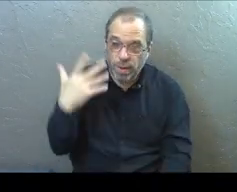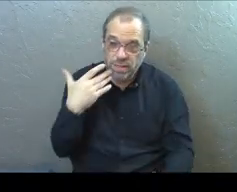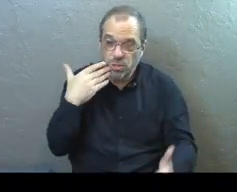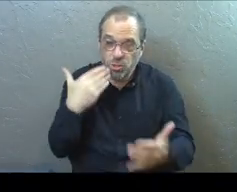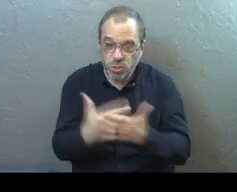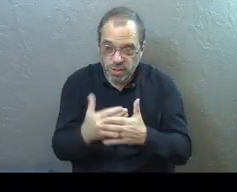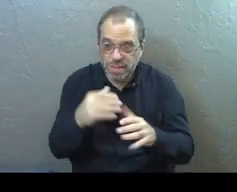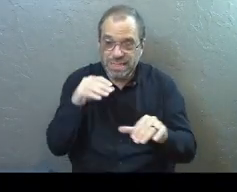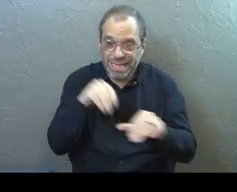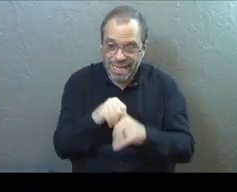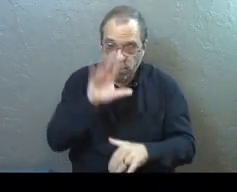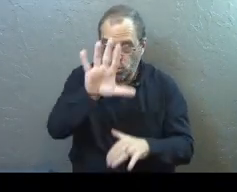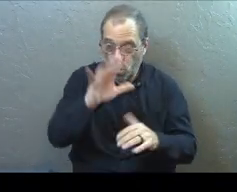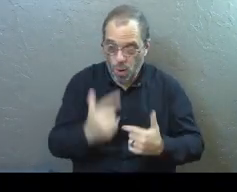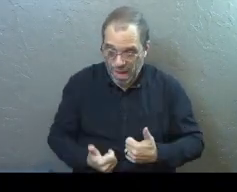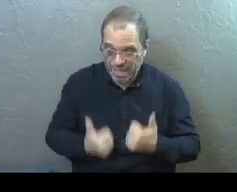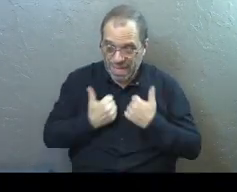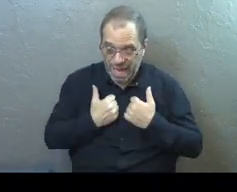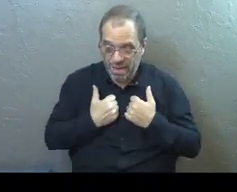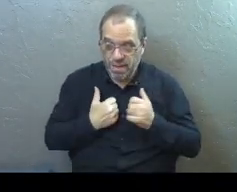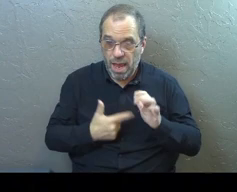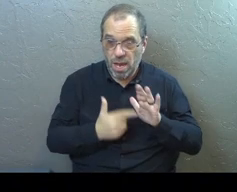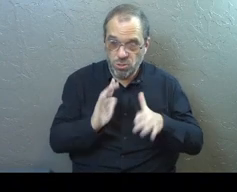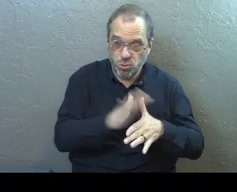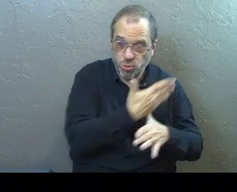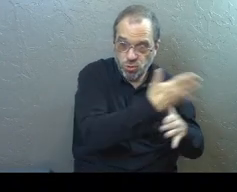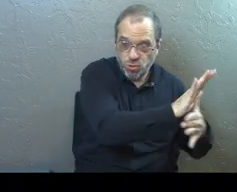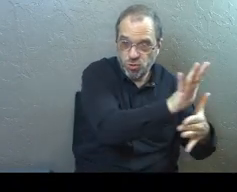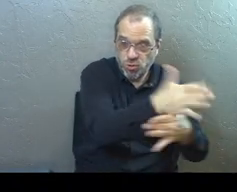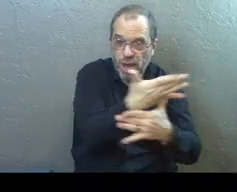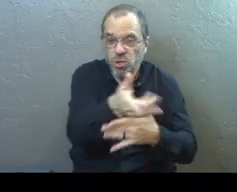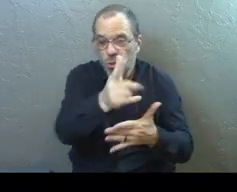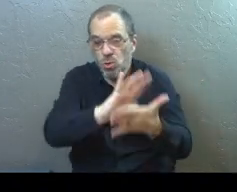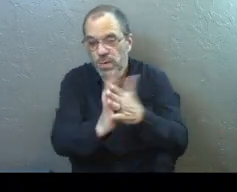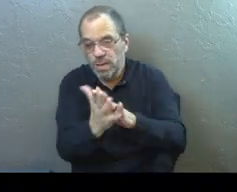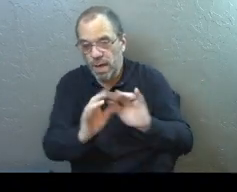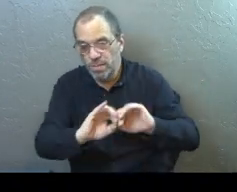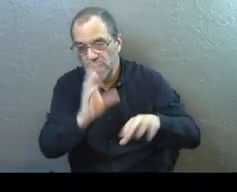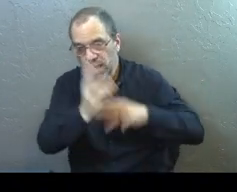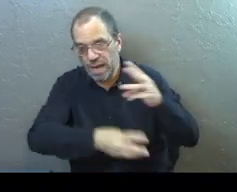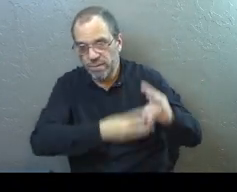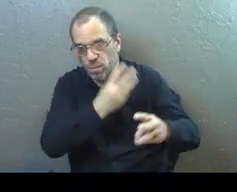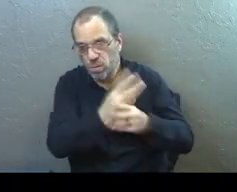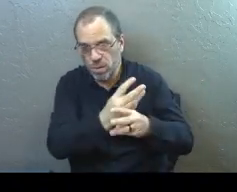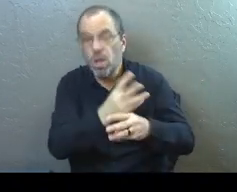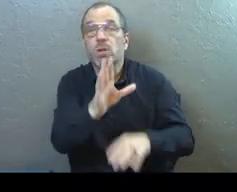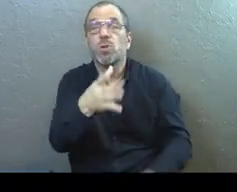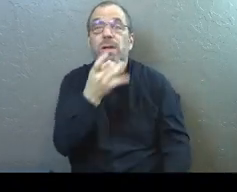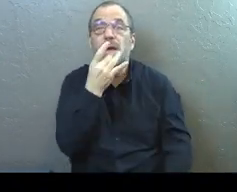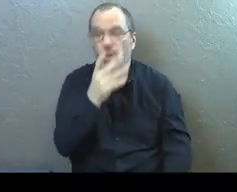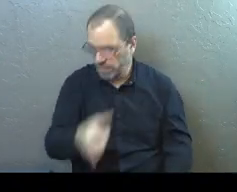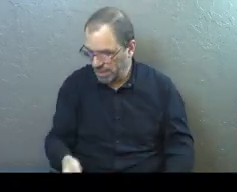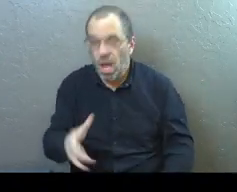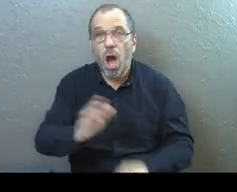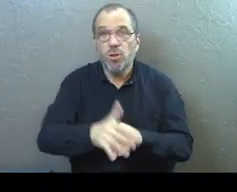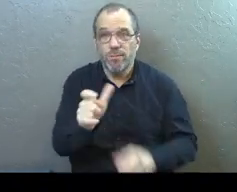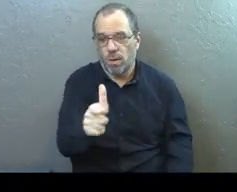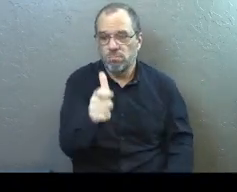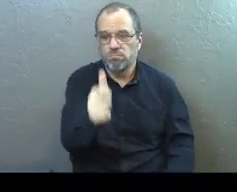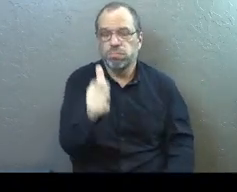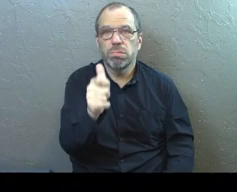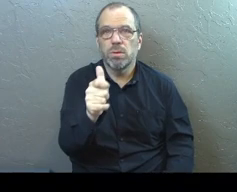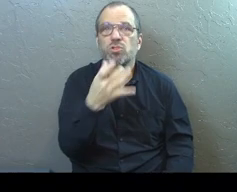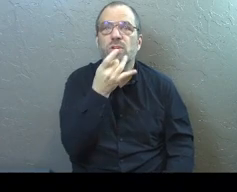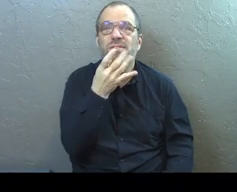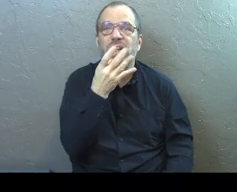his goodness in your life, and then you start to share that to others, you become the light of the world. And so everybody turn on your flashlights on your